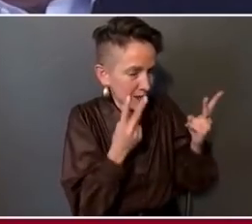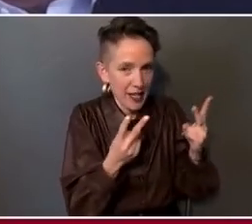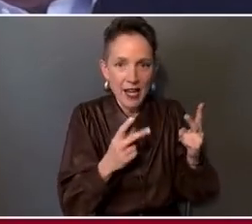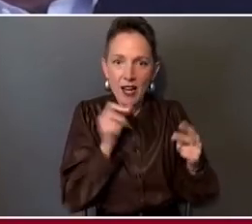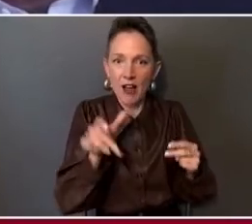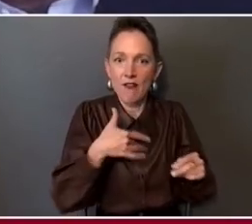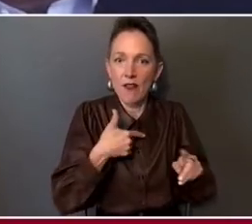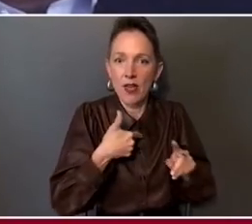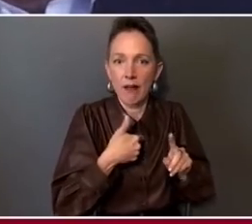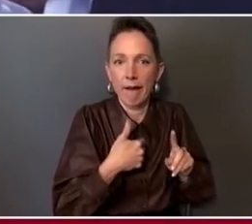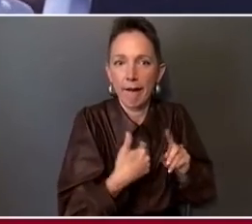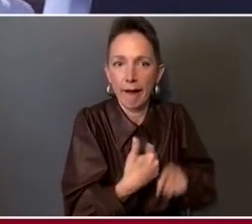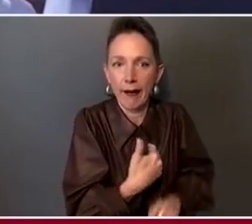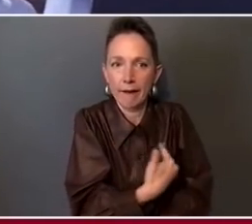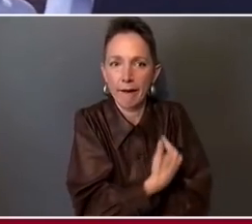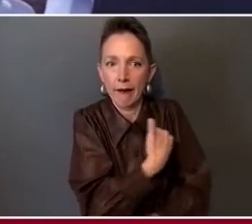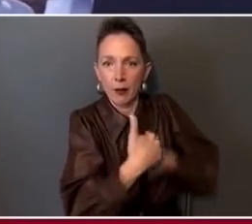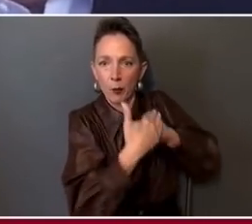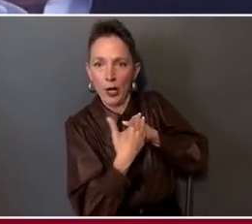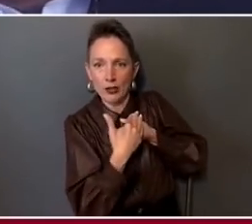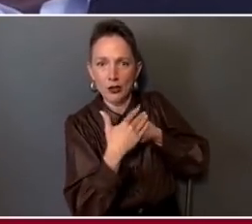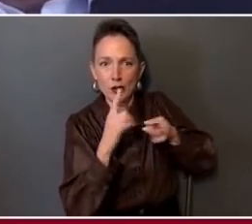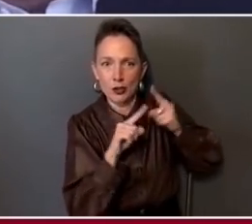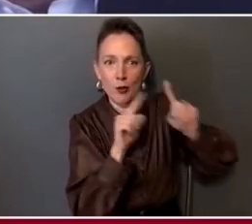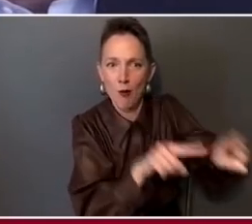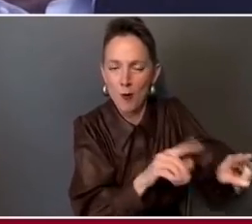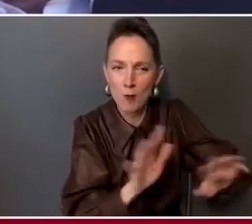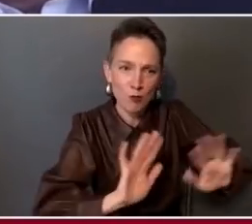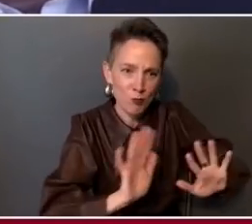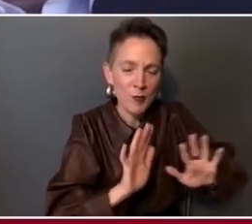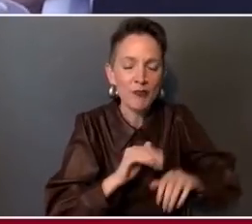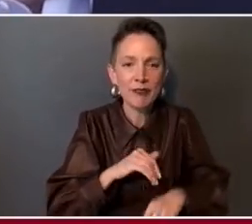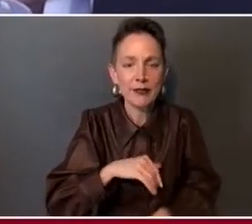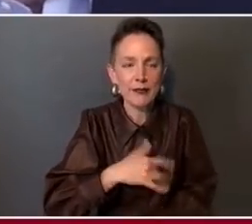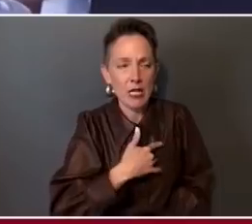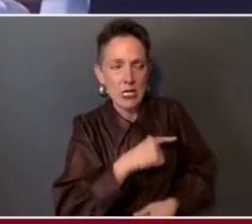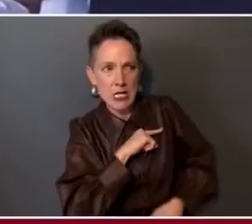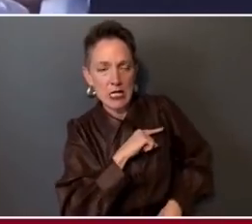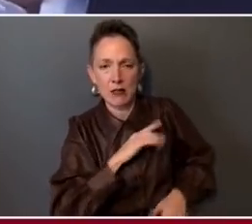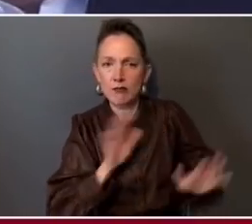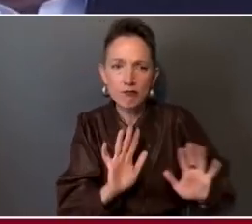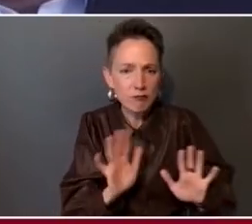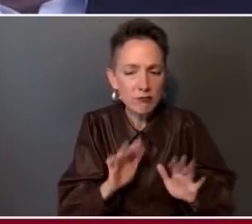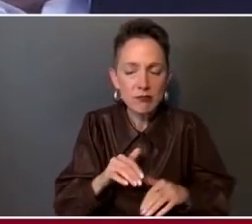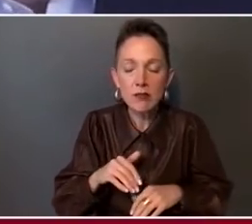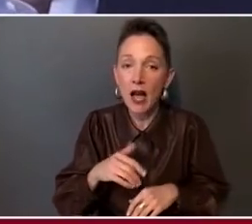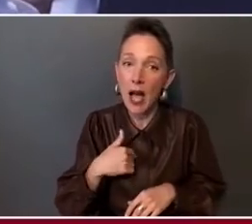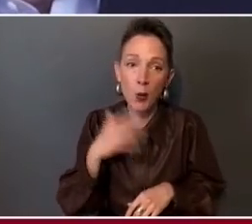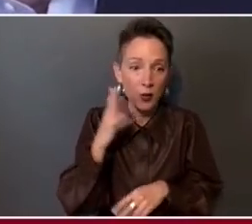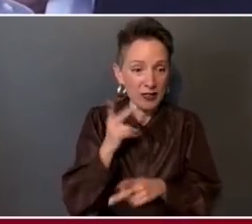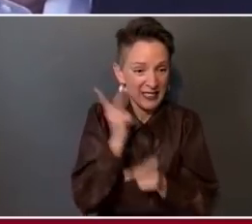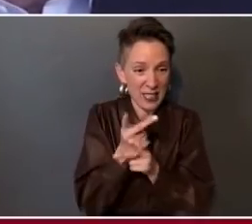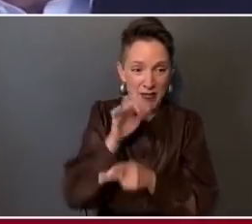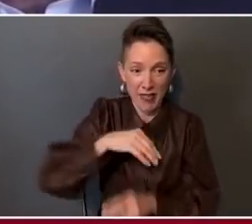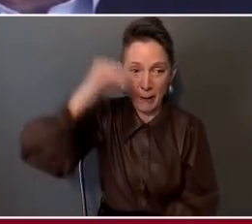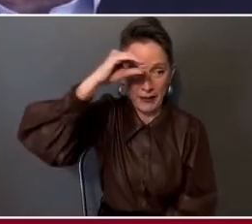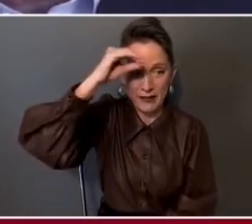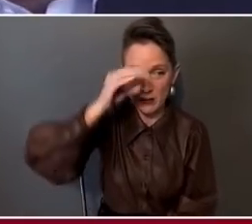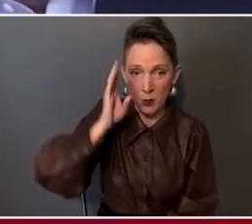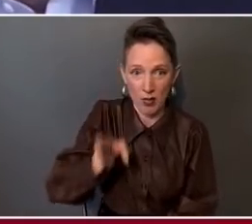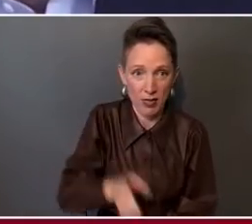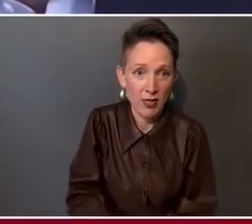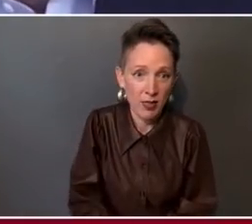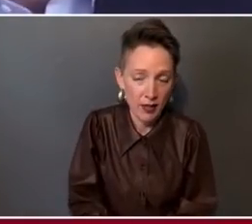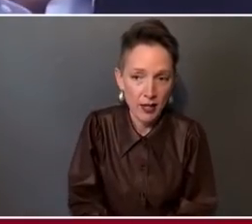that they need to do that. And so I still maintain that position, I will maintain that position, and I would just summarize